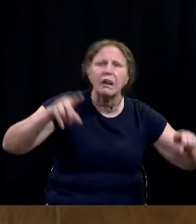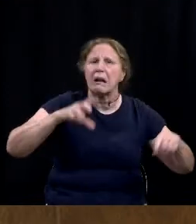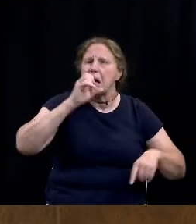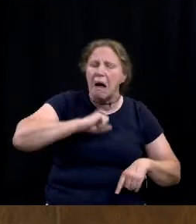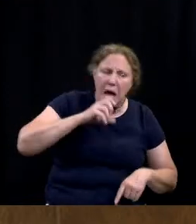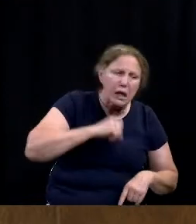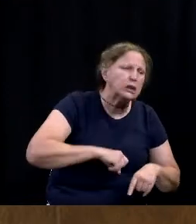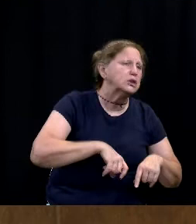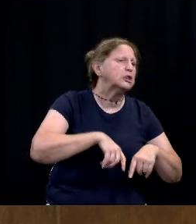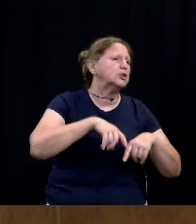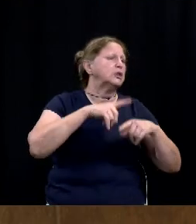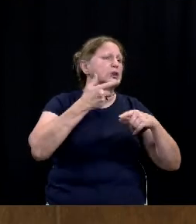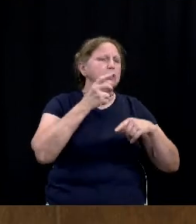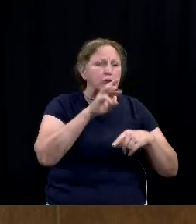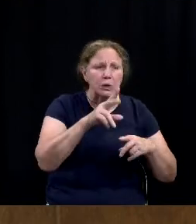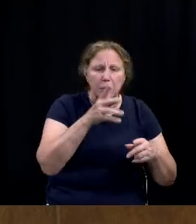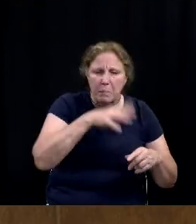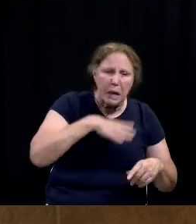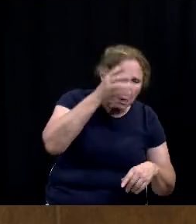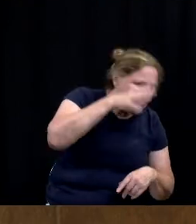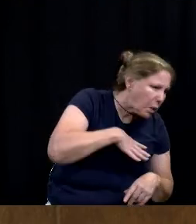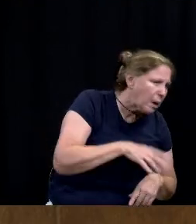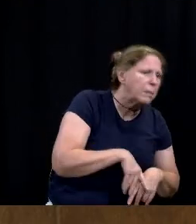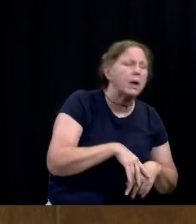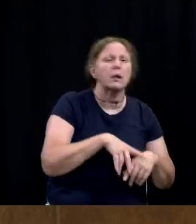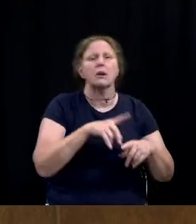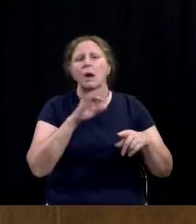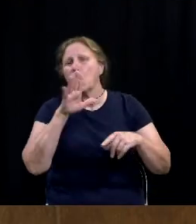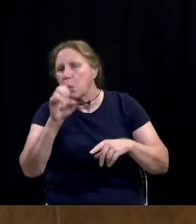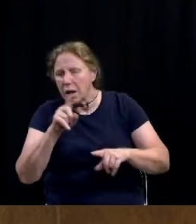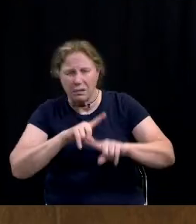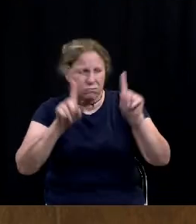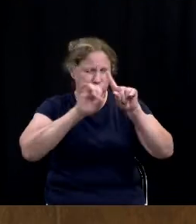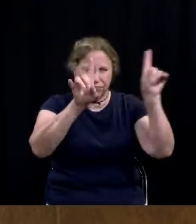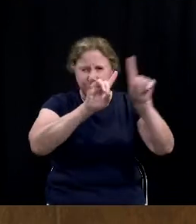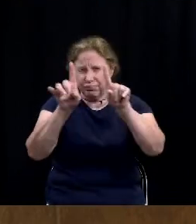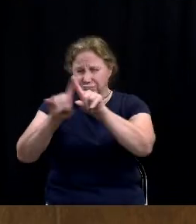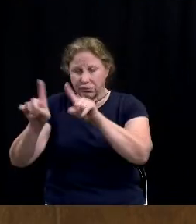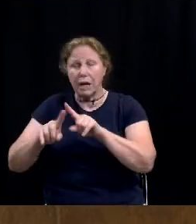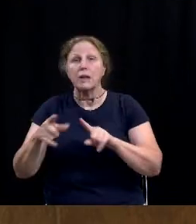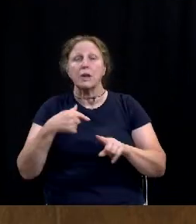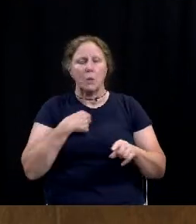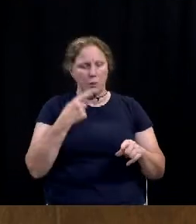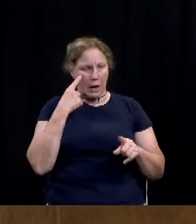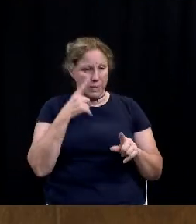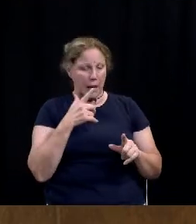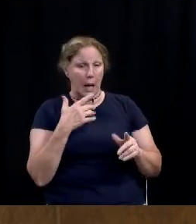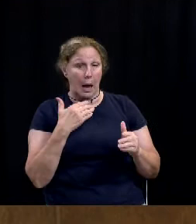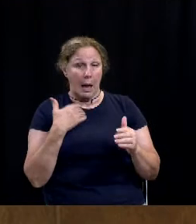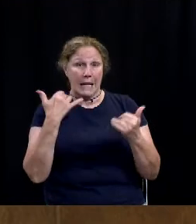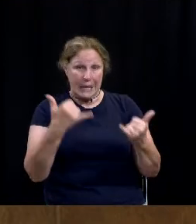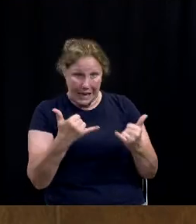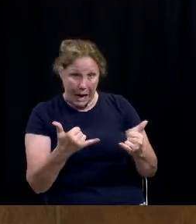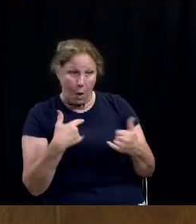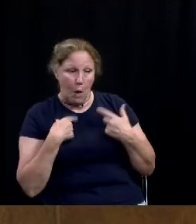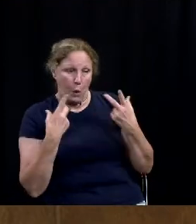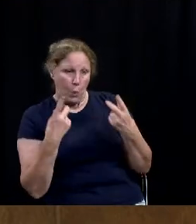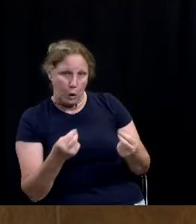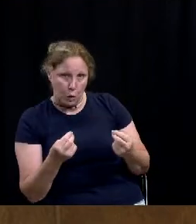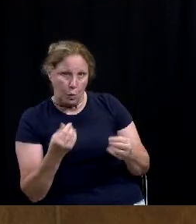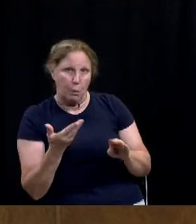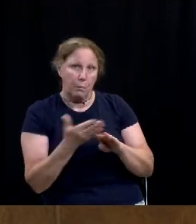etc and that we are taking a proactive approach to really try to get a grasp and see how we can